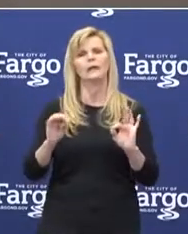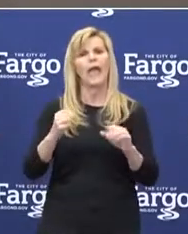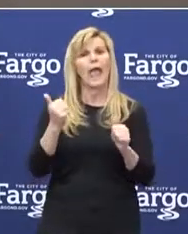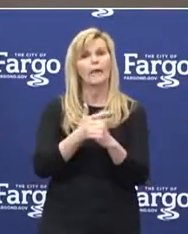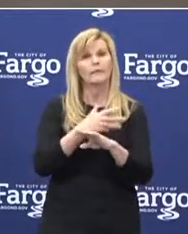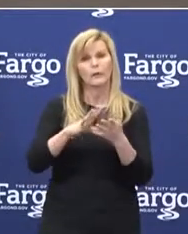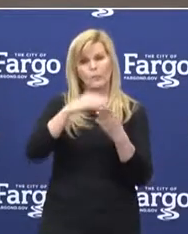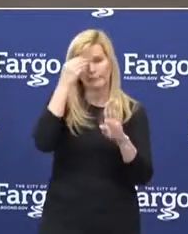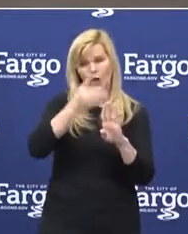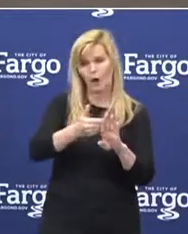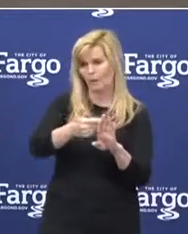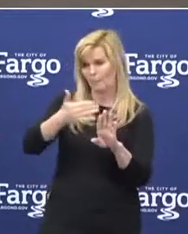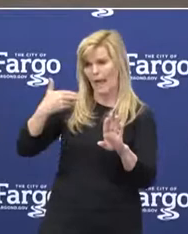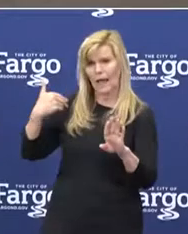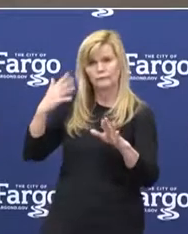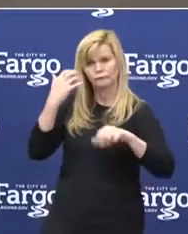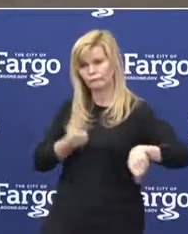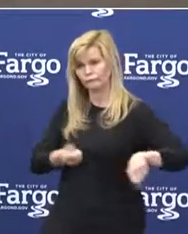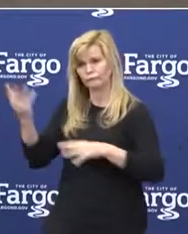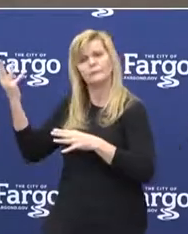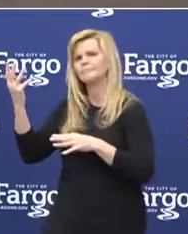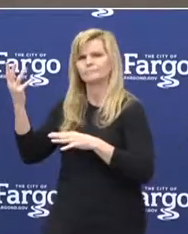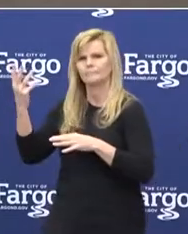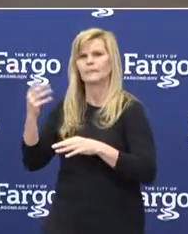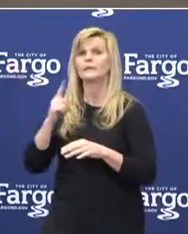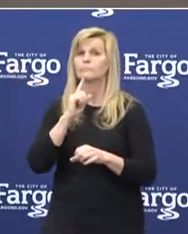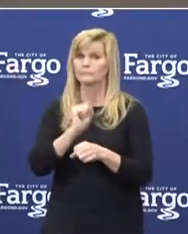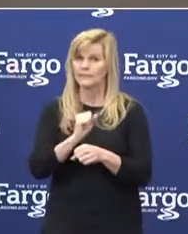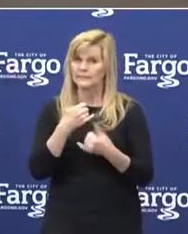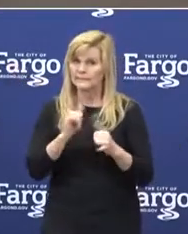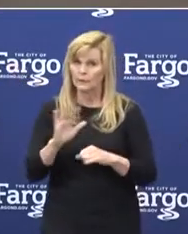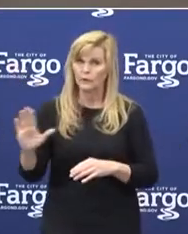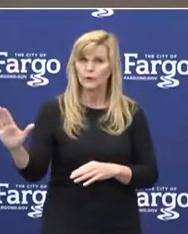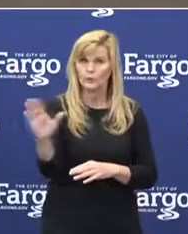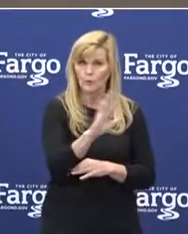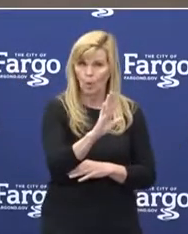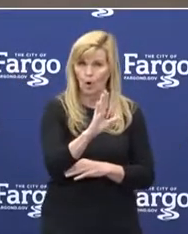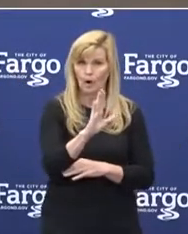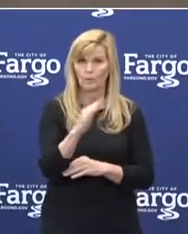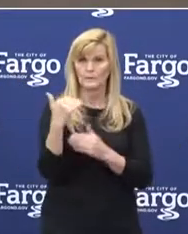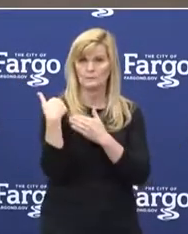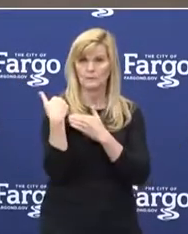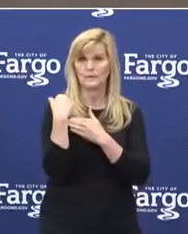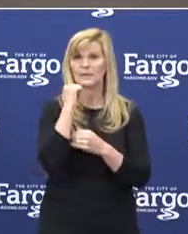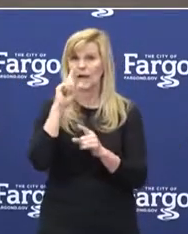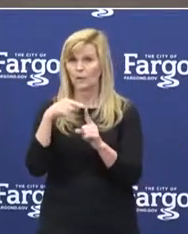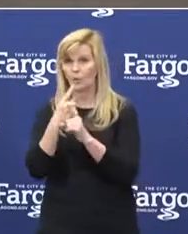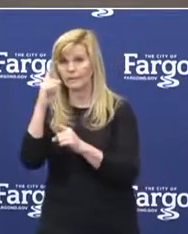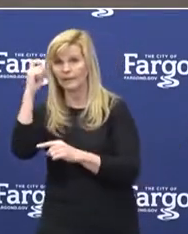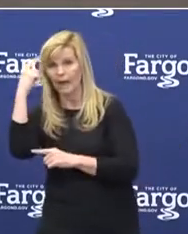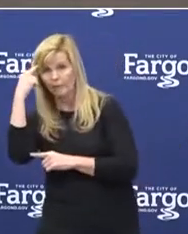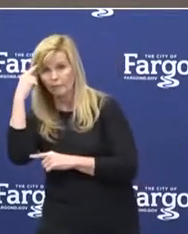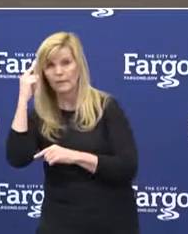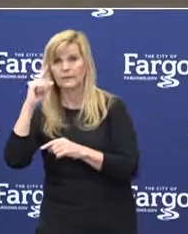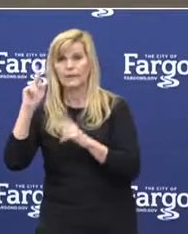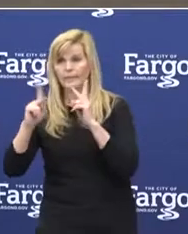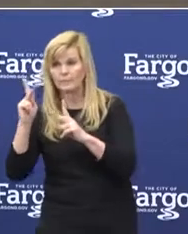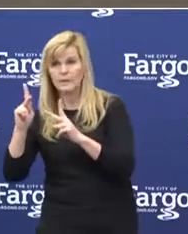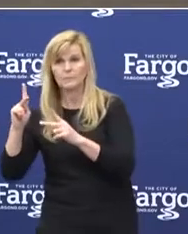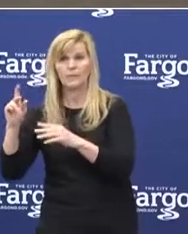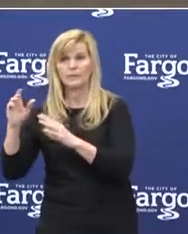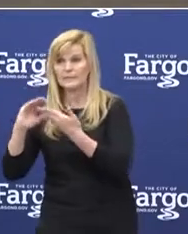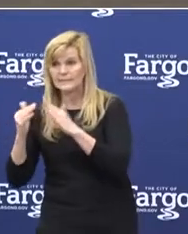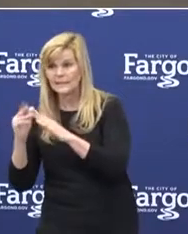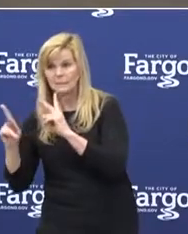months. It is ultimately up to the people, not just the government or the policies, to take the appropriate